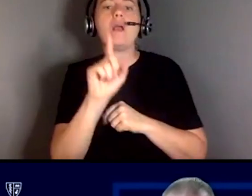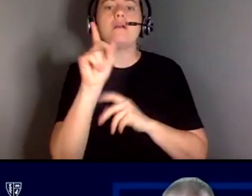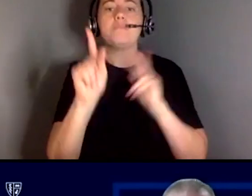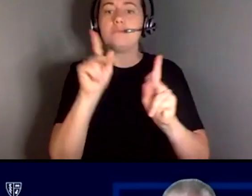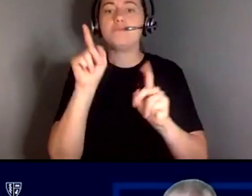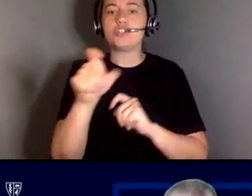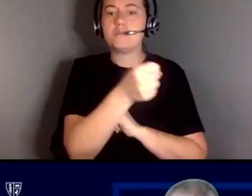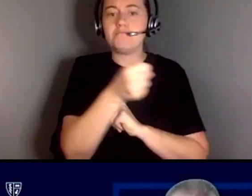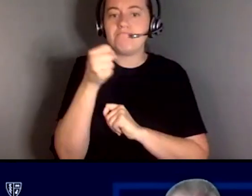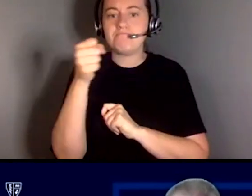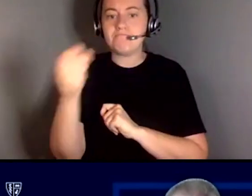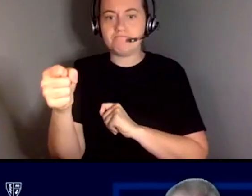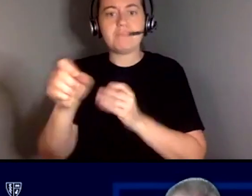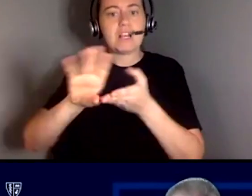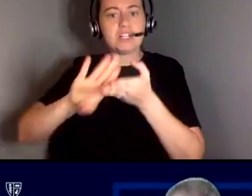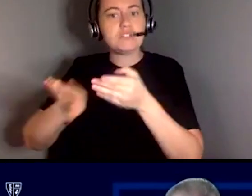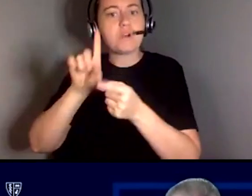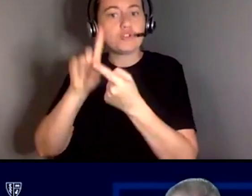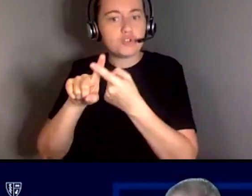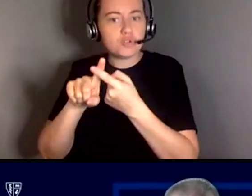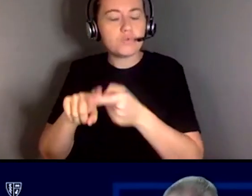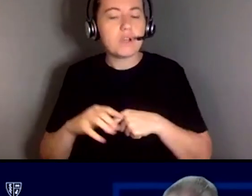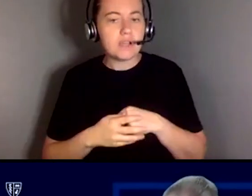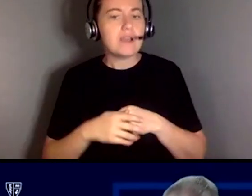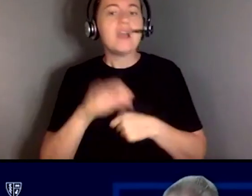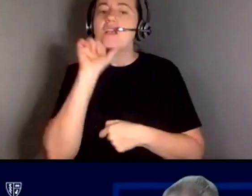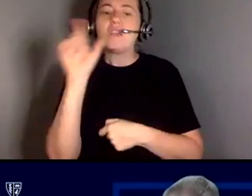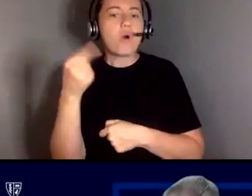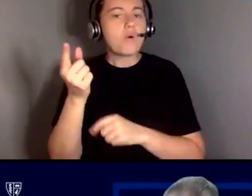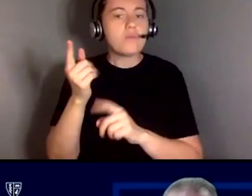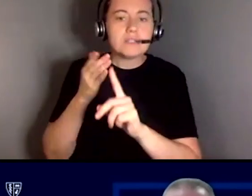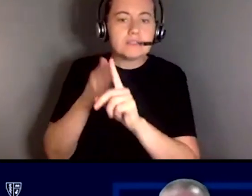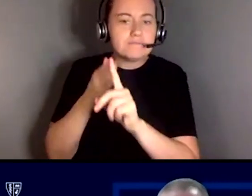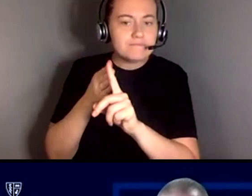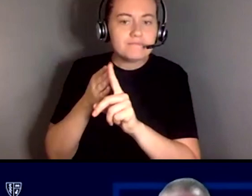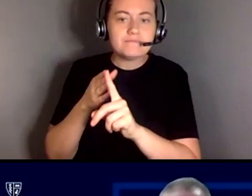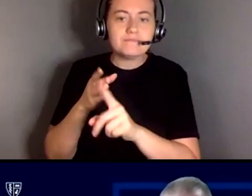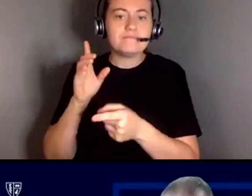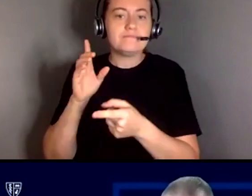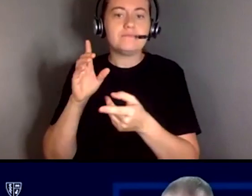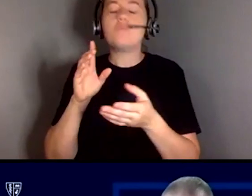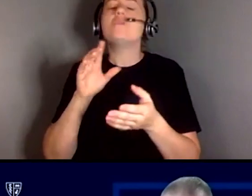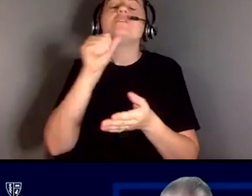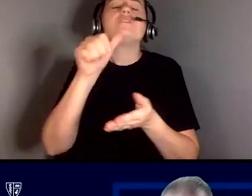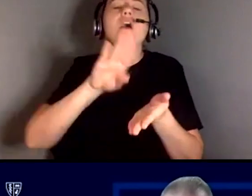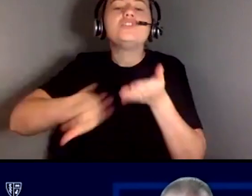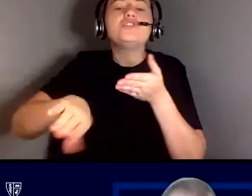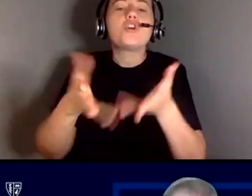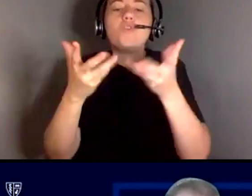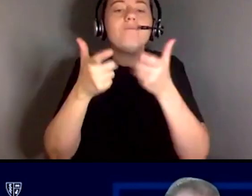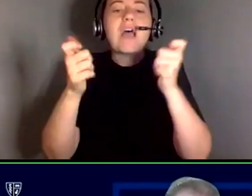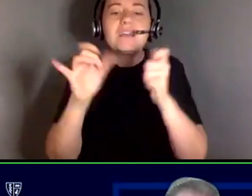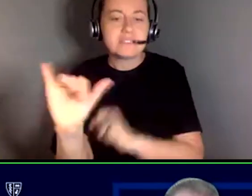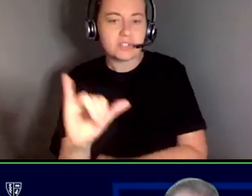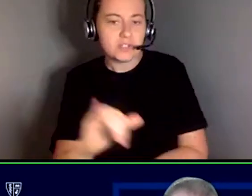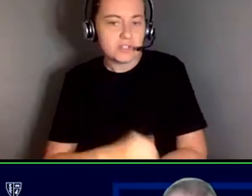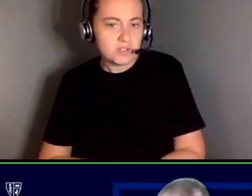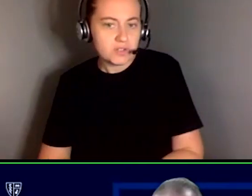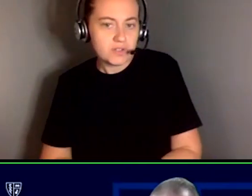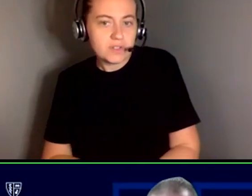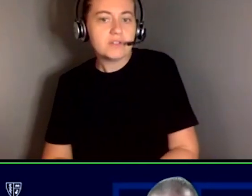being discharged to and not discharged too fast right um